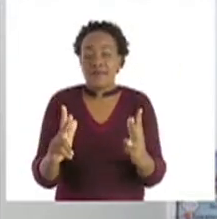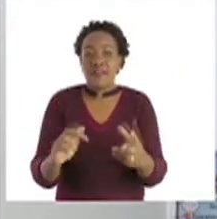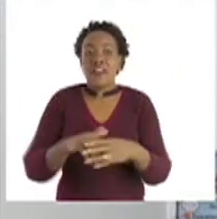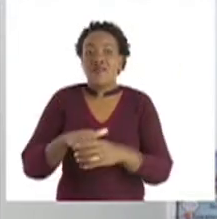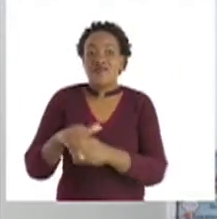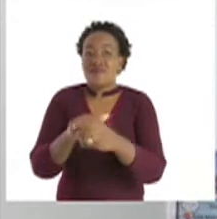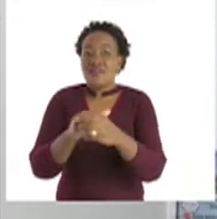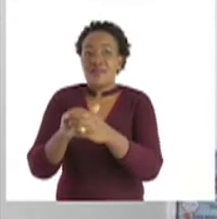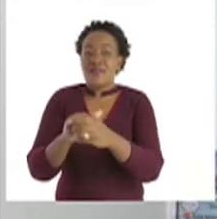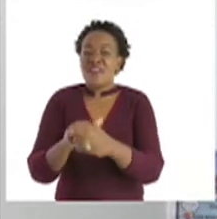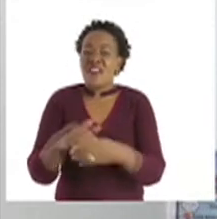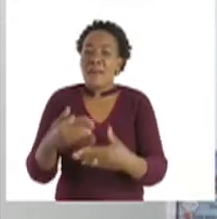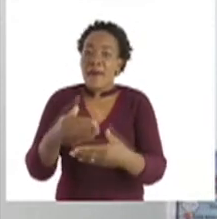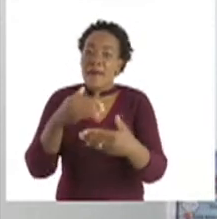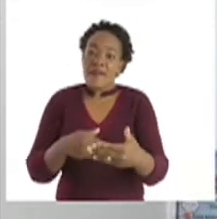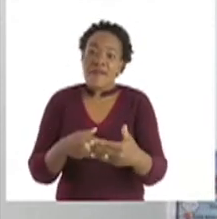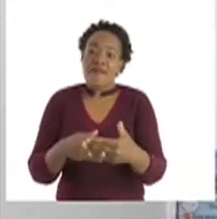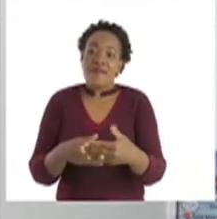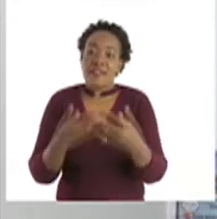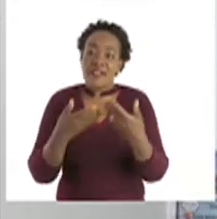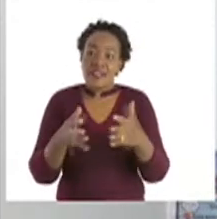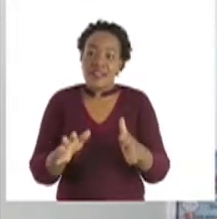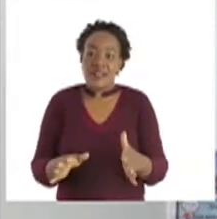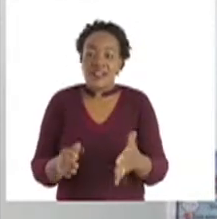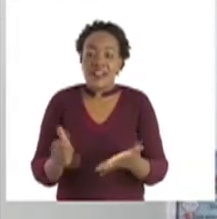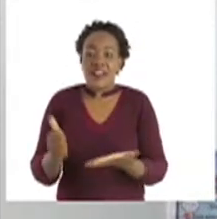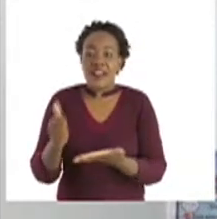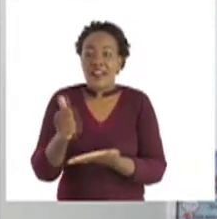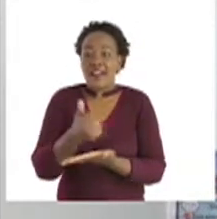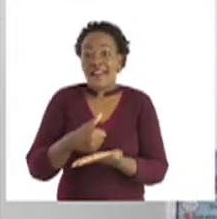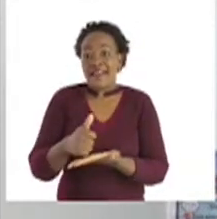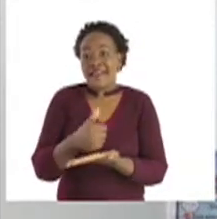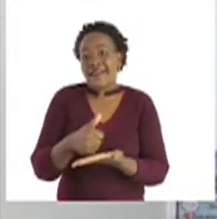our hands. Let's sanitize our hands.